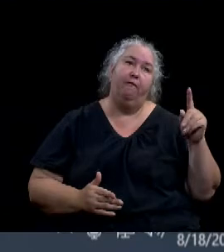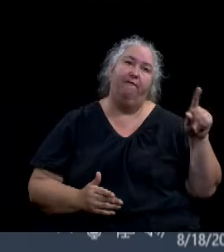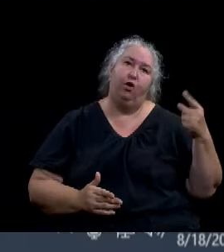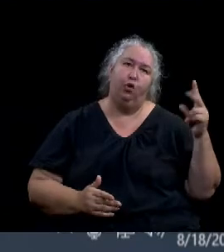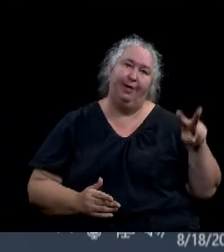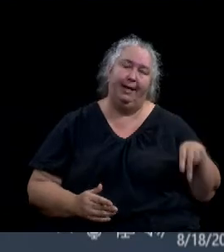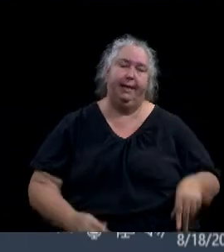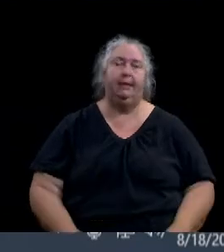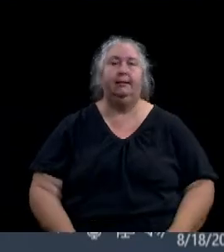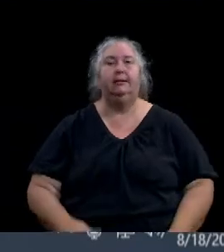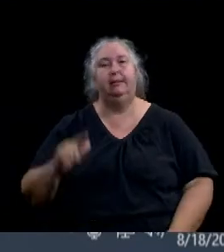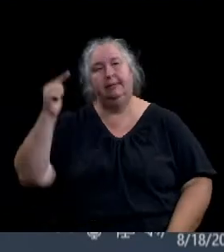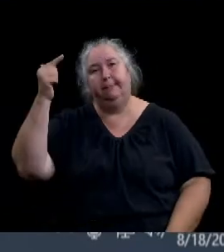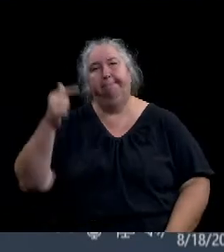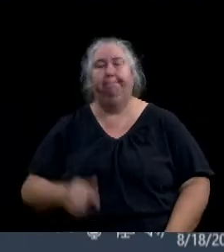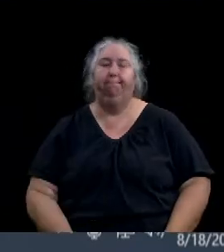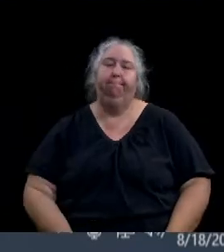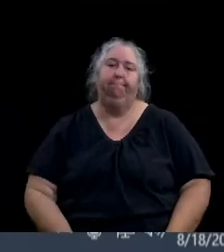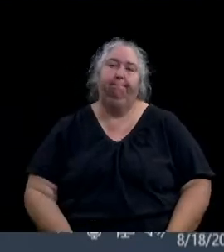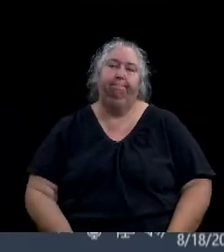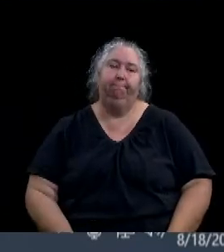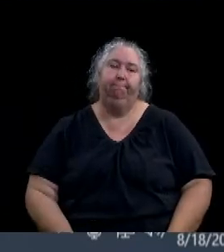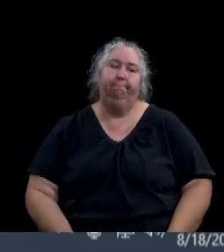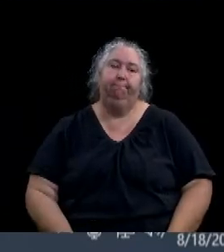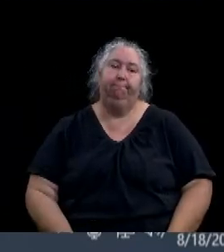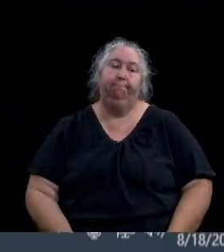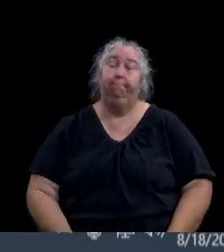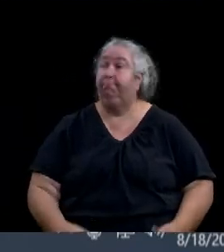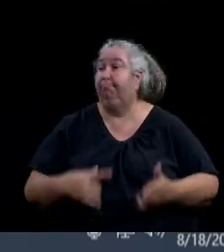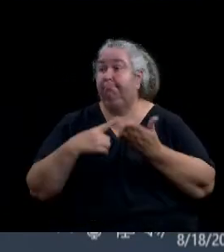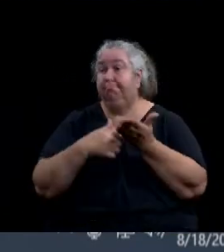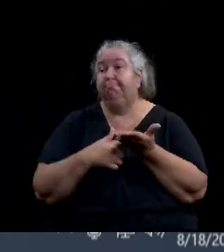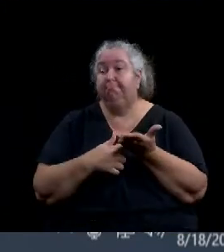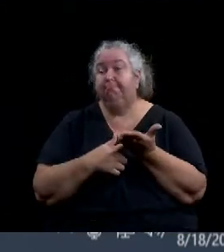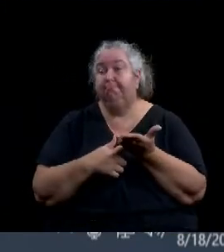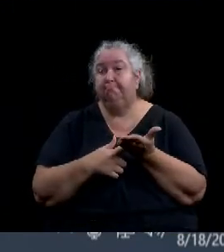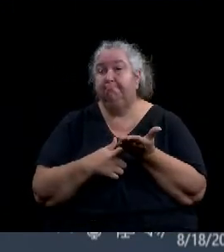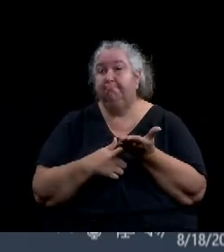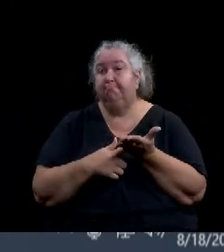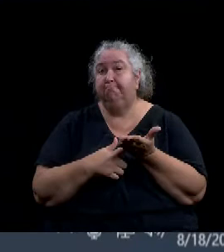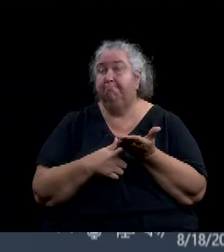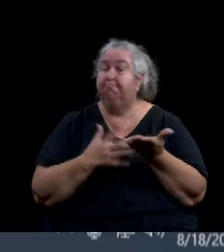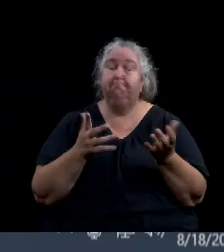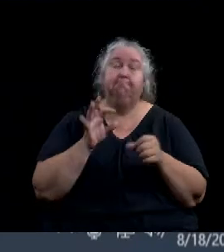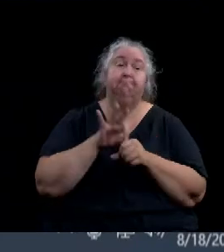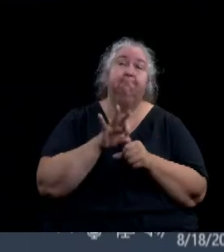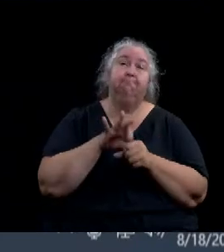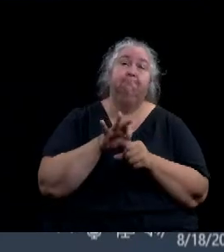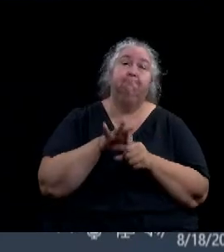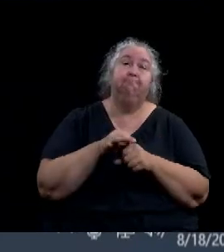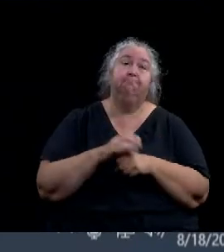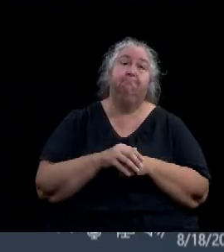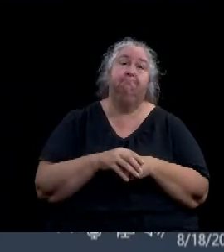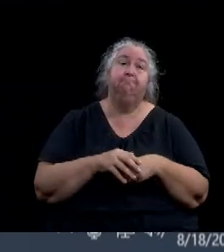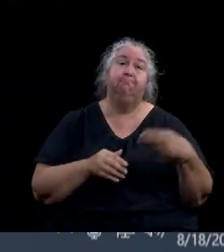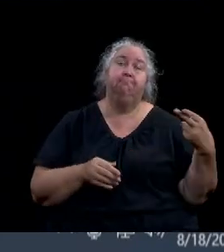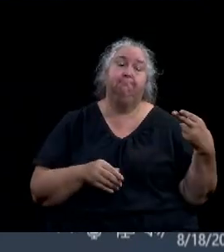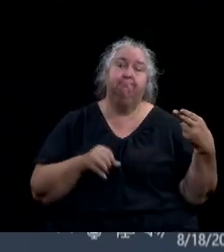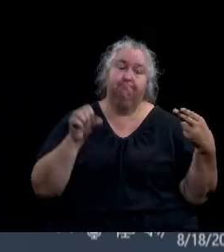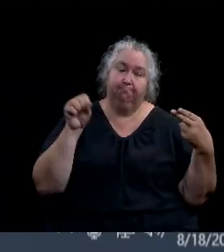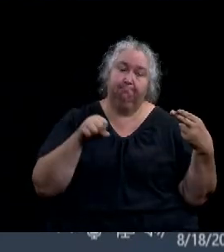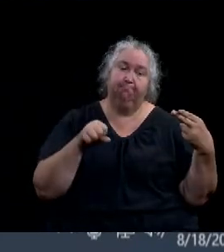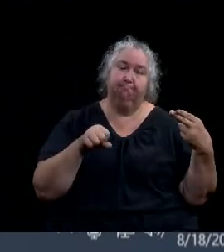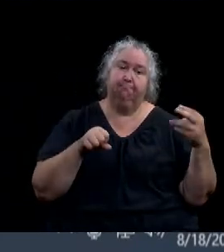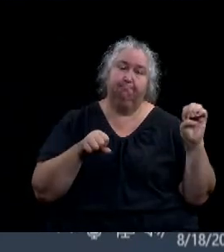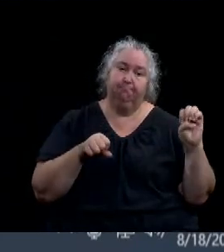Any discussion? Please follow the council. Ms. Holmes? Aye. Ms. Ewing? Yes. Ms. Kennard?